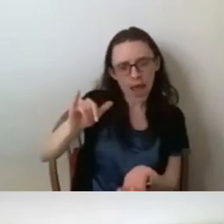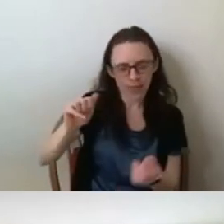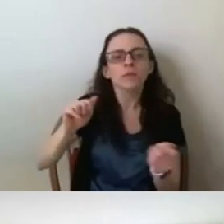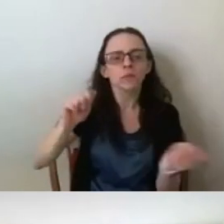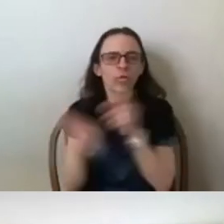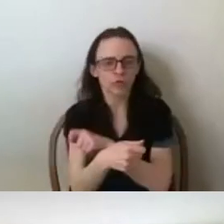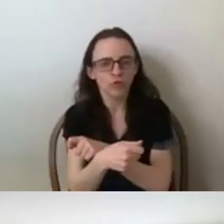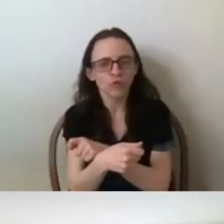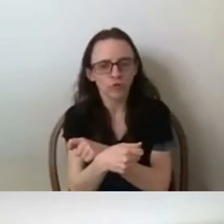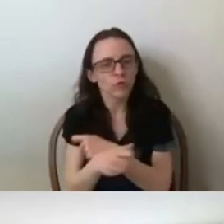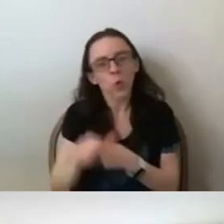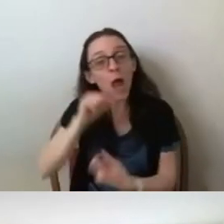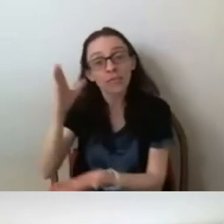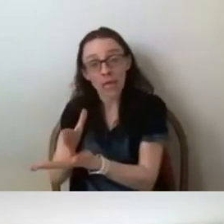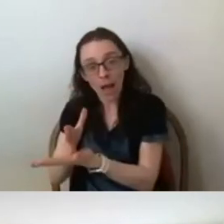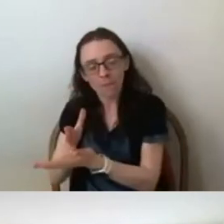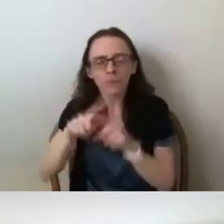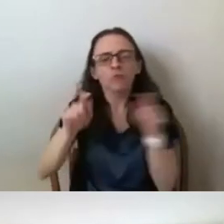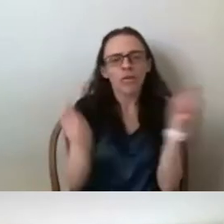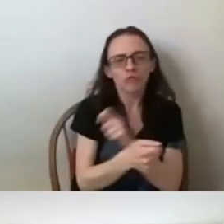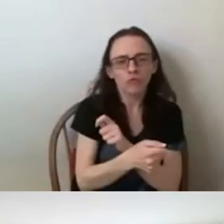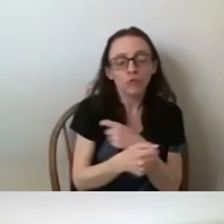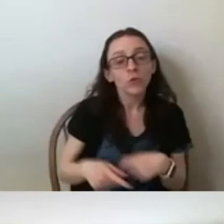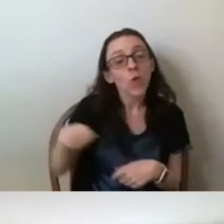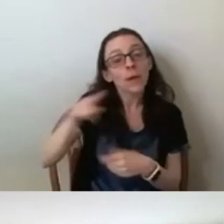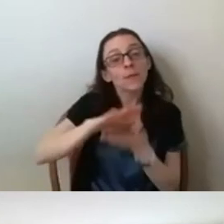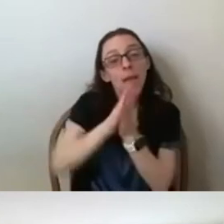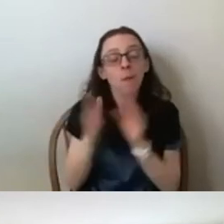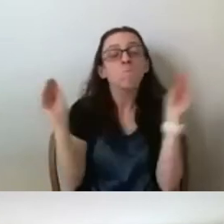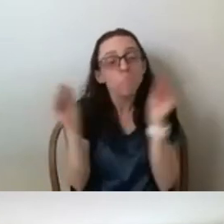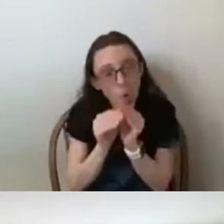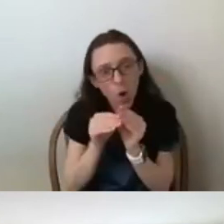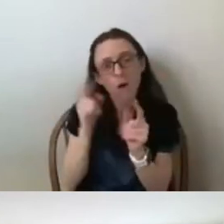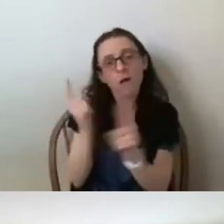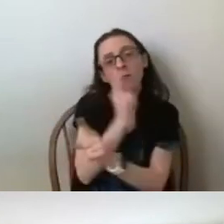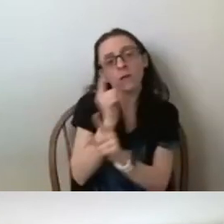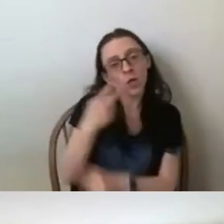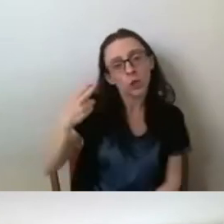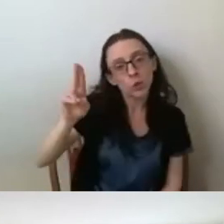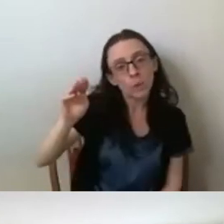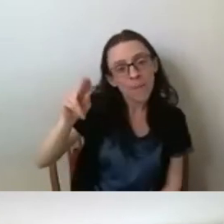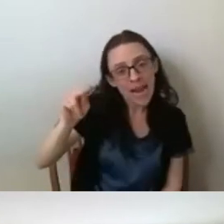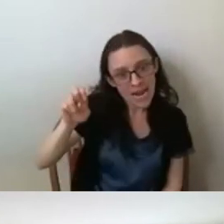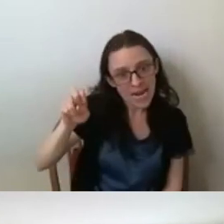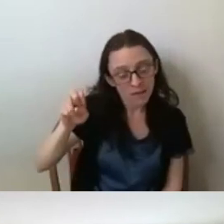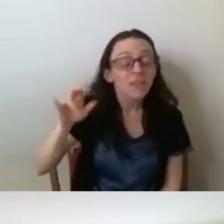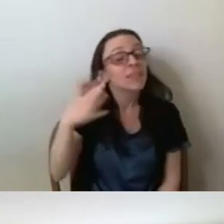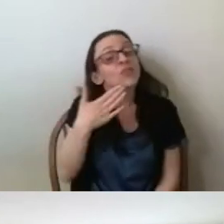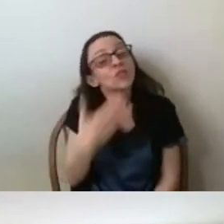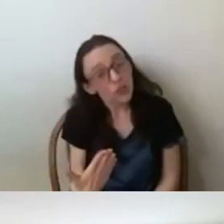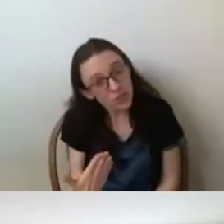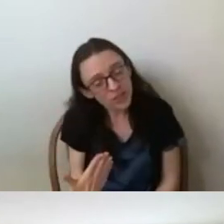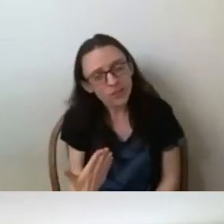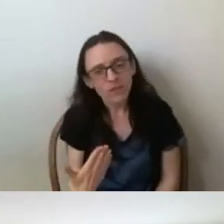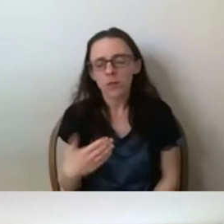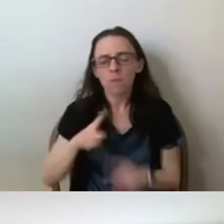became more humane, which was good. And, you know, I don't think it's necessarily a full circle